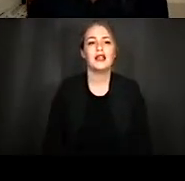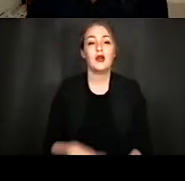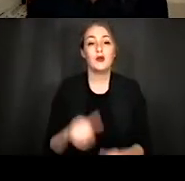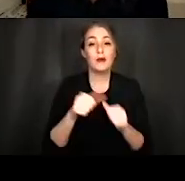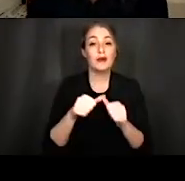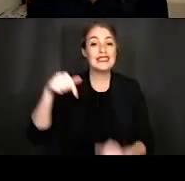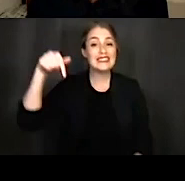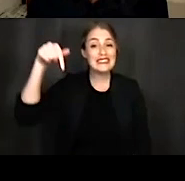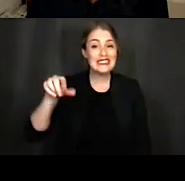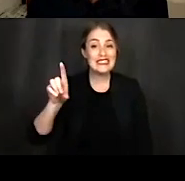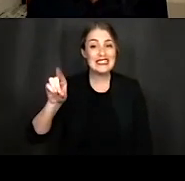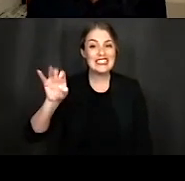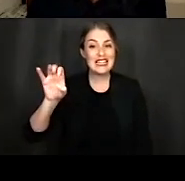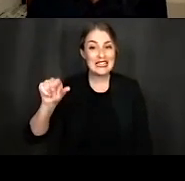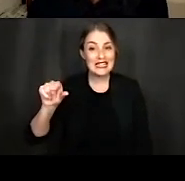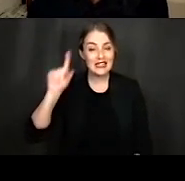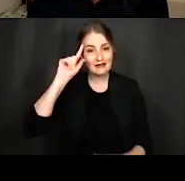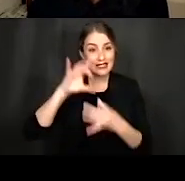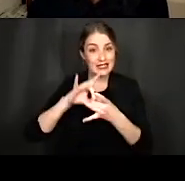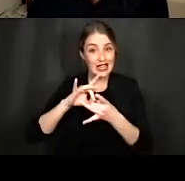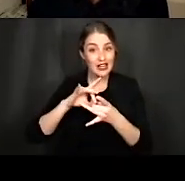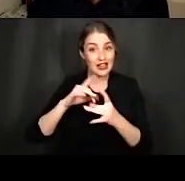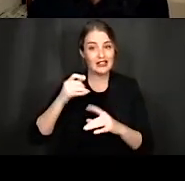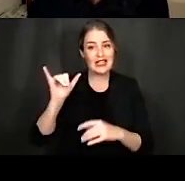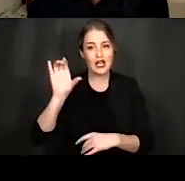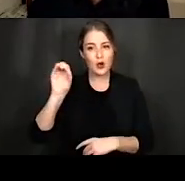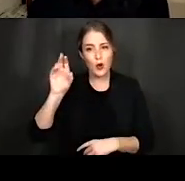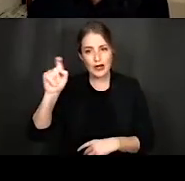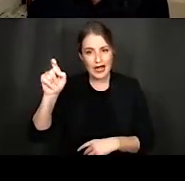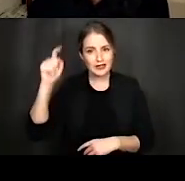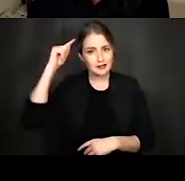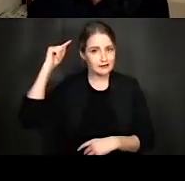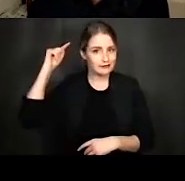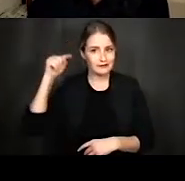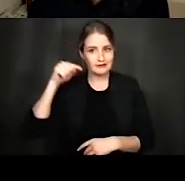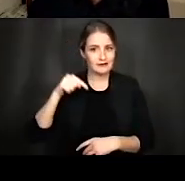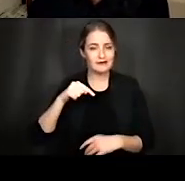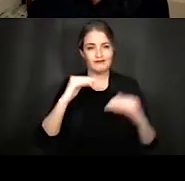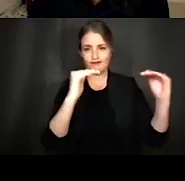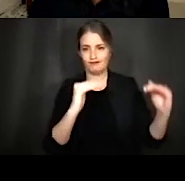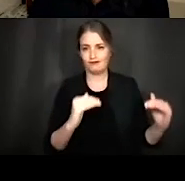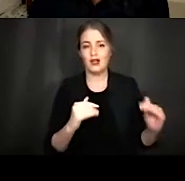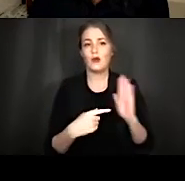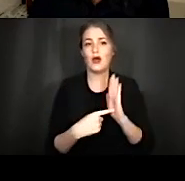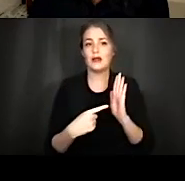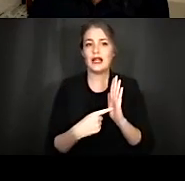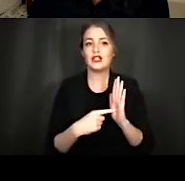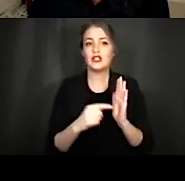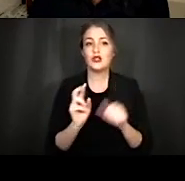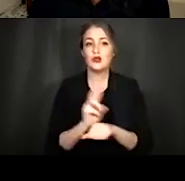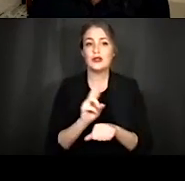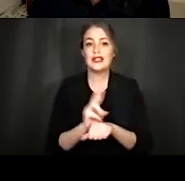connections from the higher brain regions, like the cortex, were illustrated, were represented using these pink arrows.